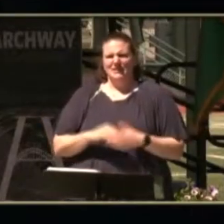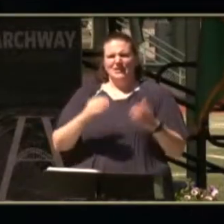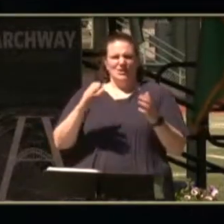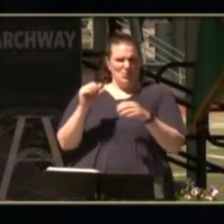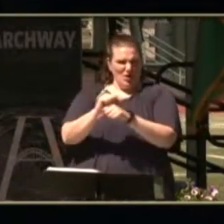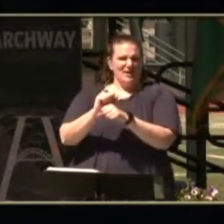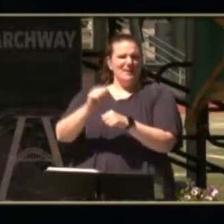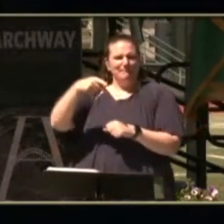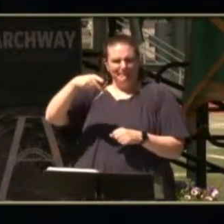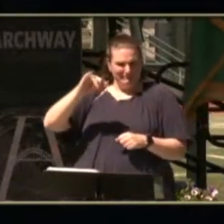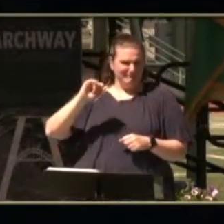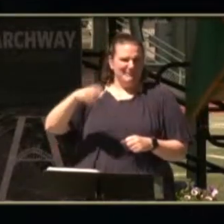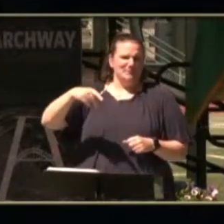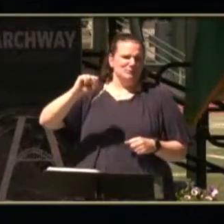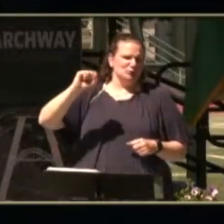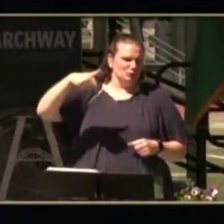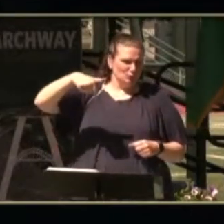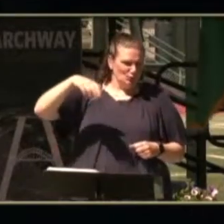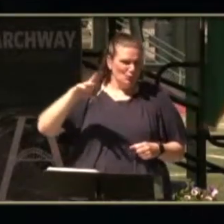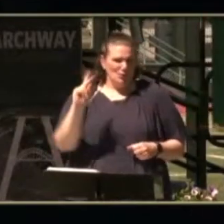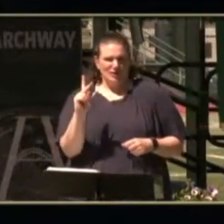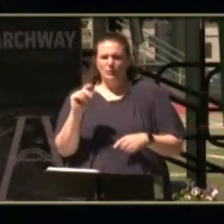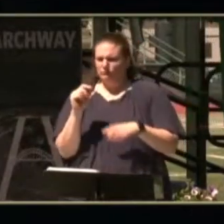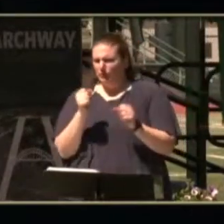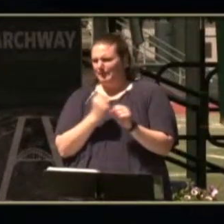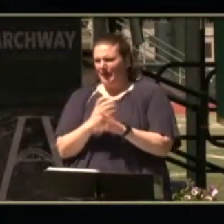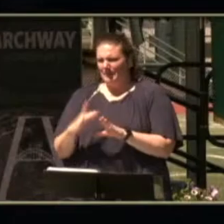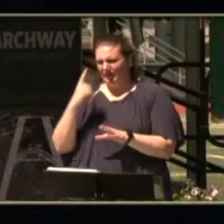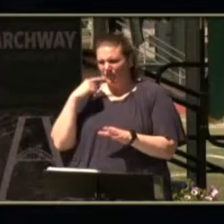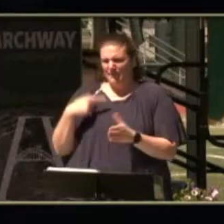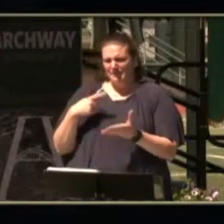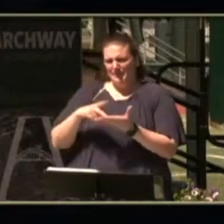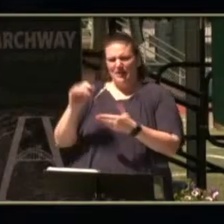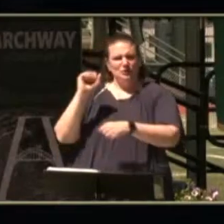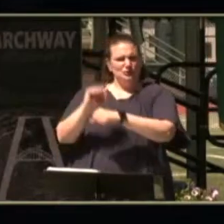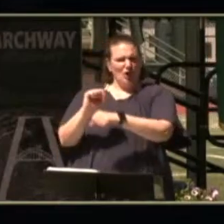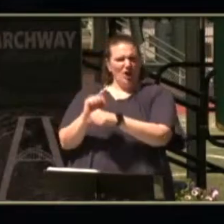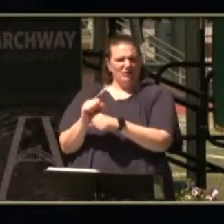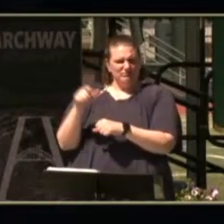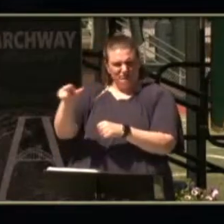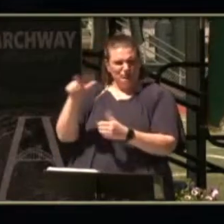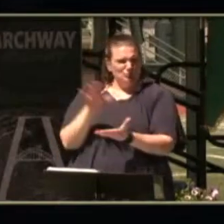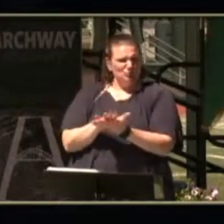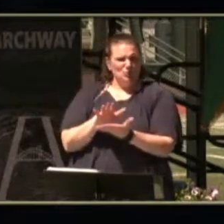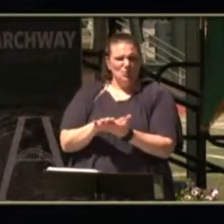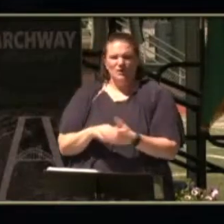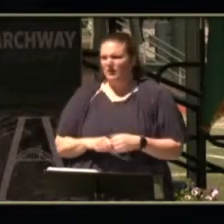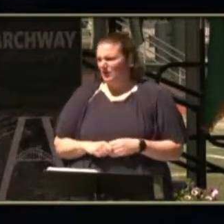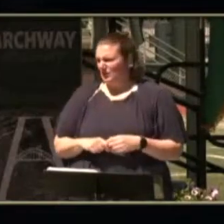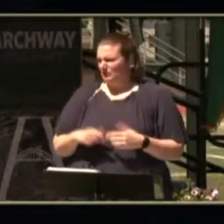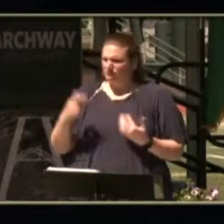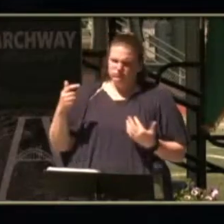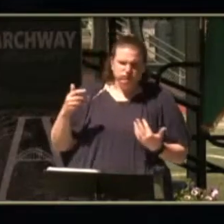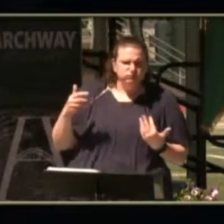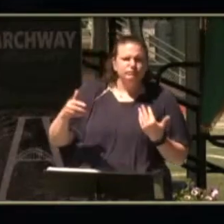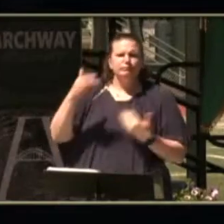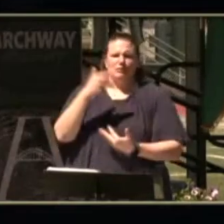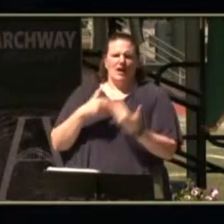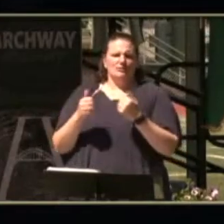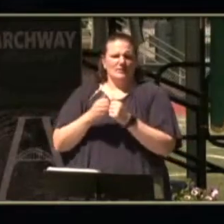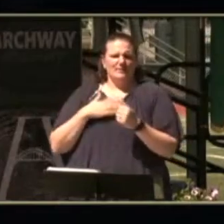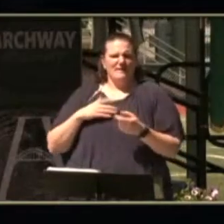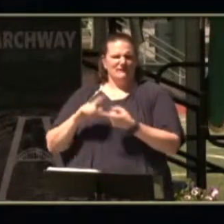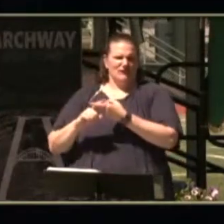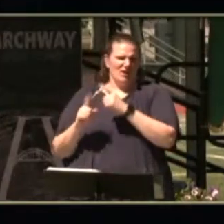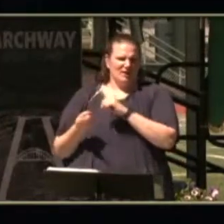pipsqueaks really prepared me for a paid job at school being around with my